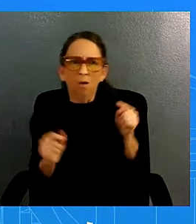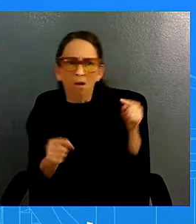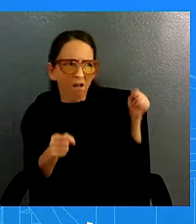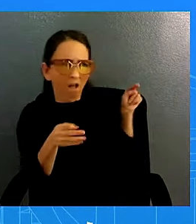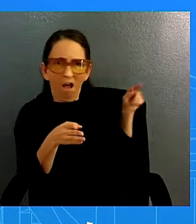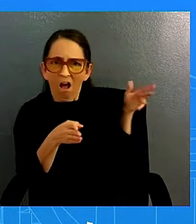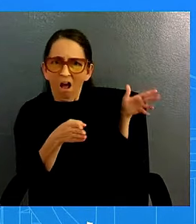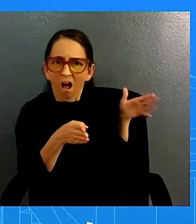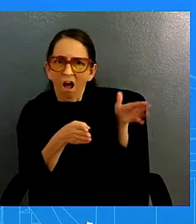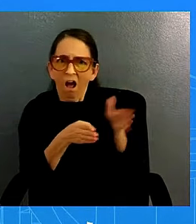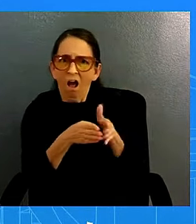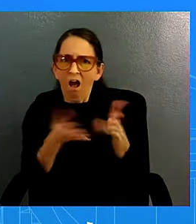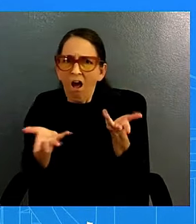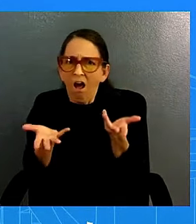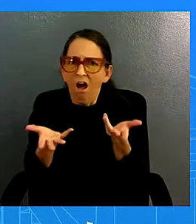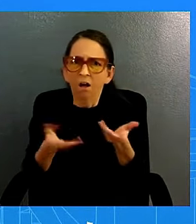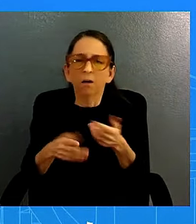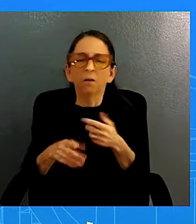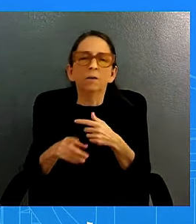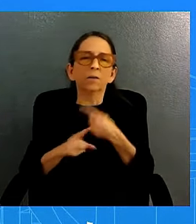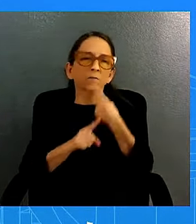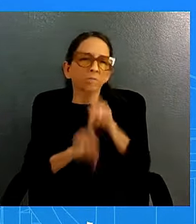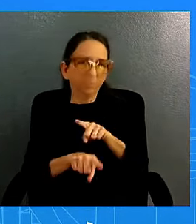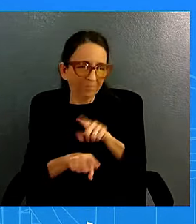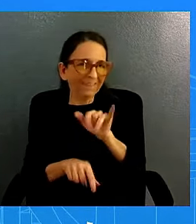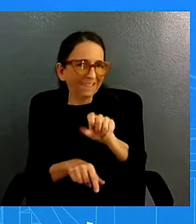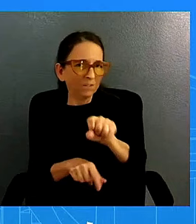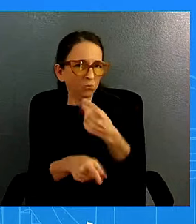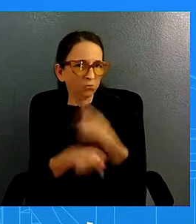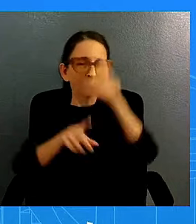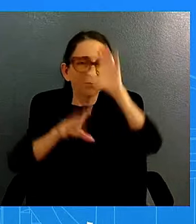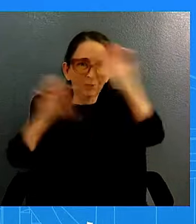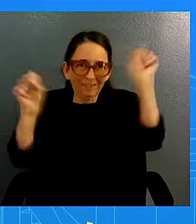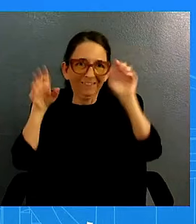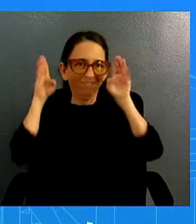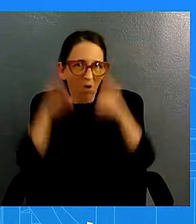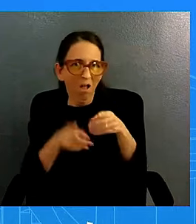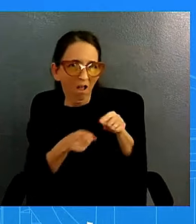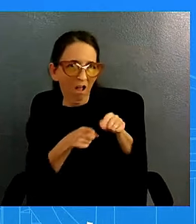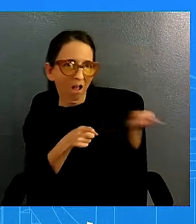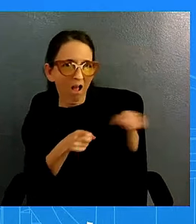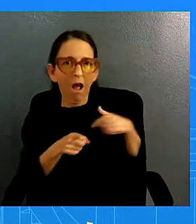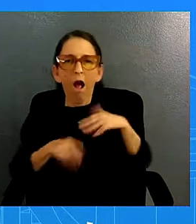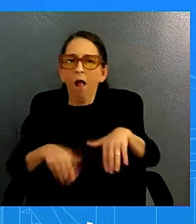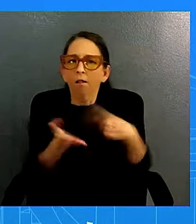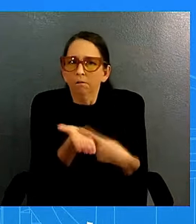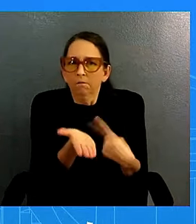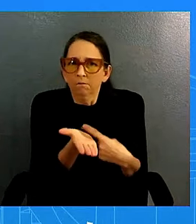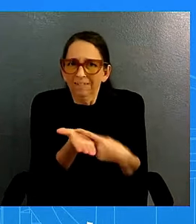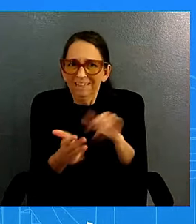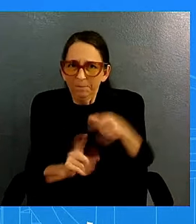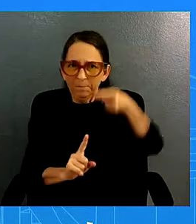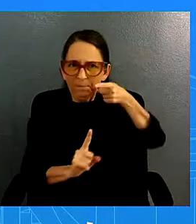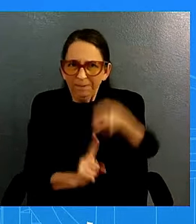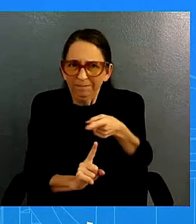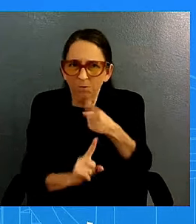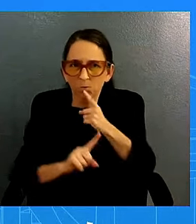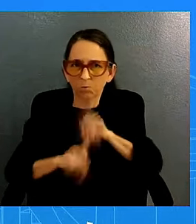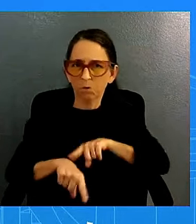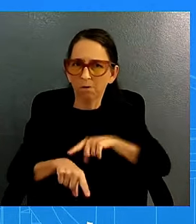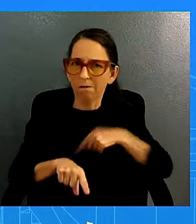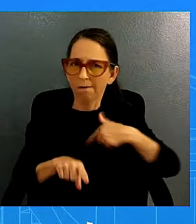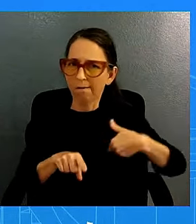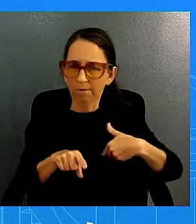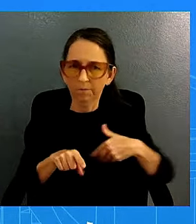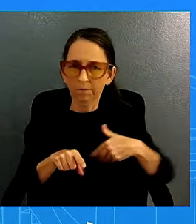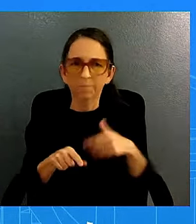on um i have not spoken to him about that particular report and the findings of that report so don't want to uh certainly uh say something